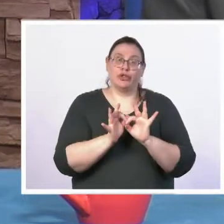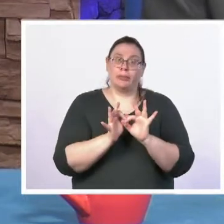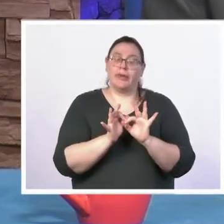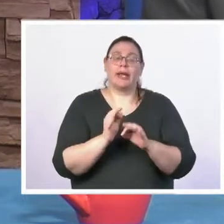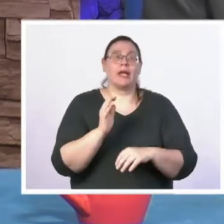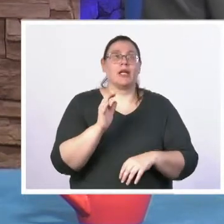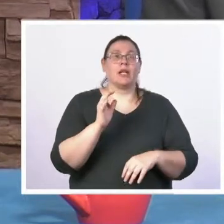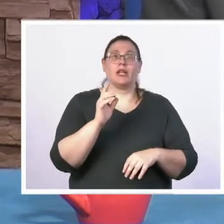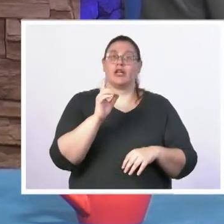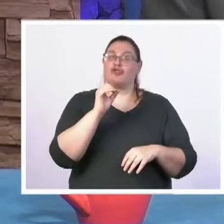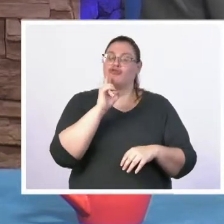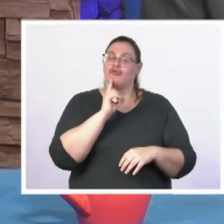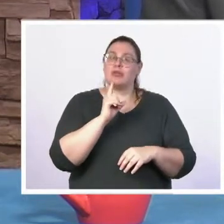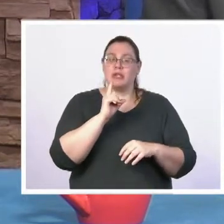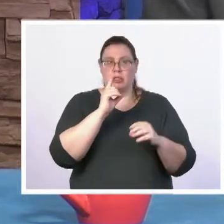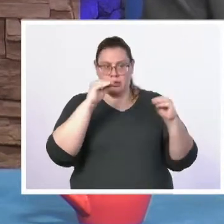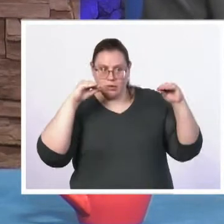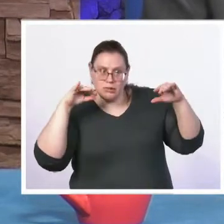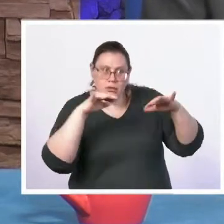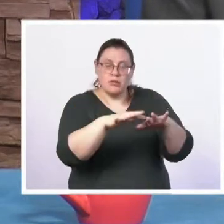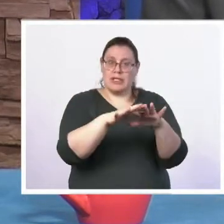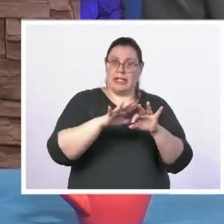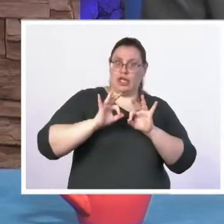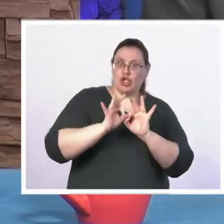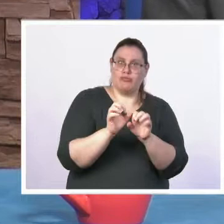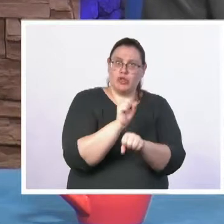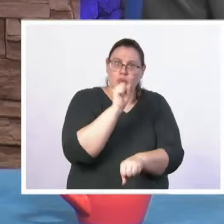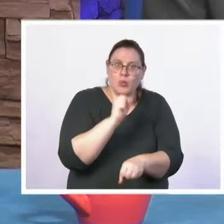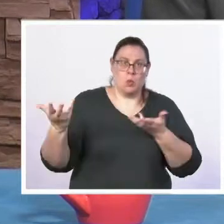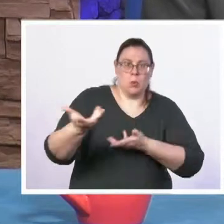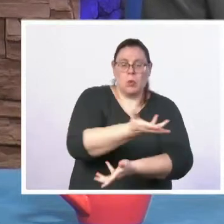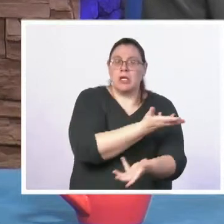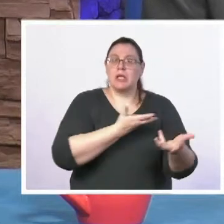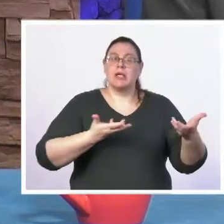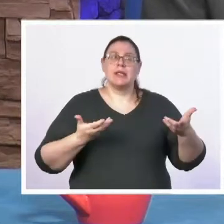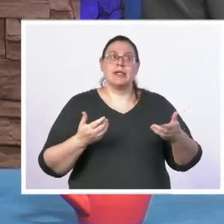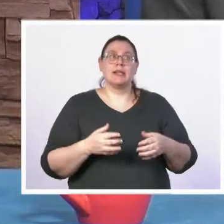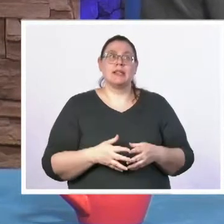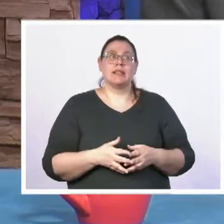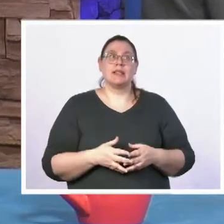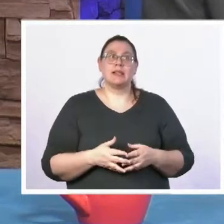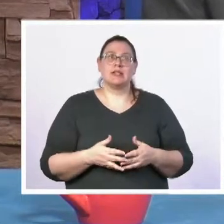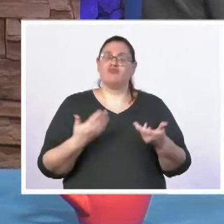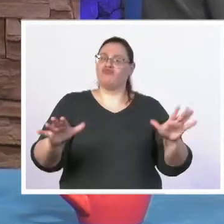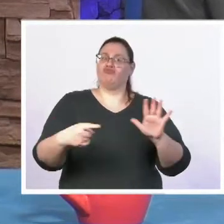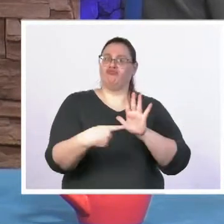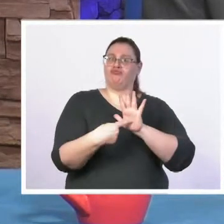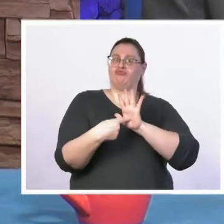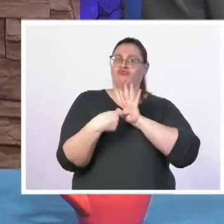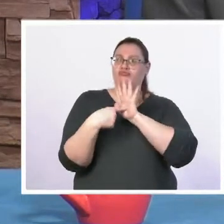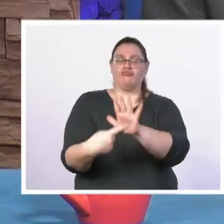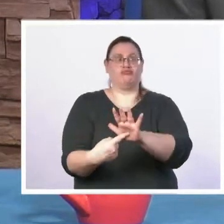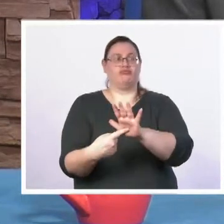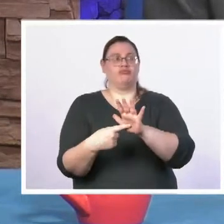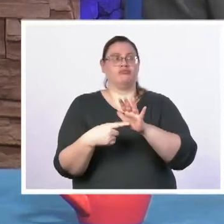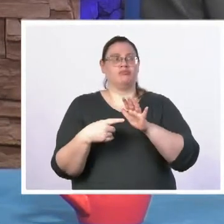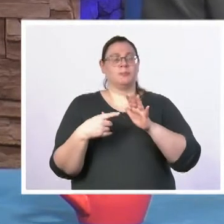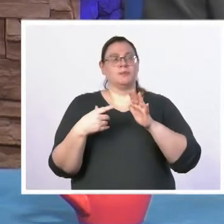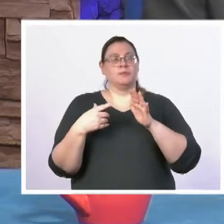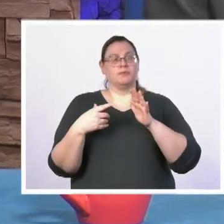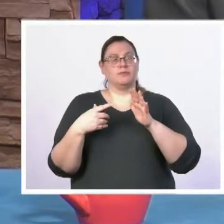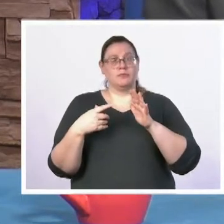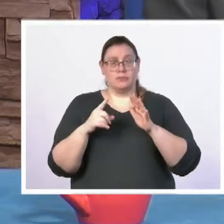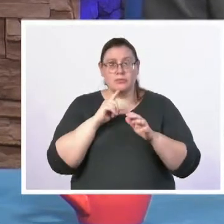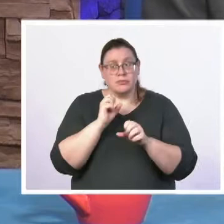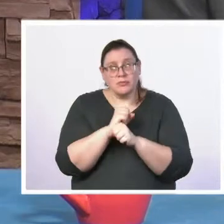light on interpreting and the work that we do um it has shed light on the fact that there